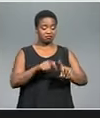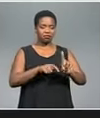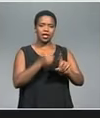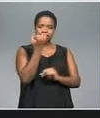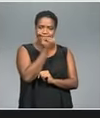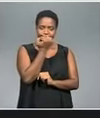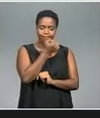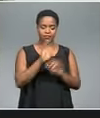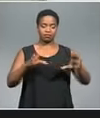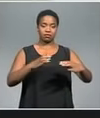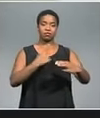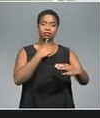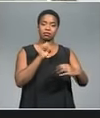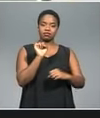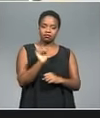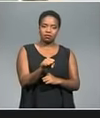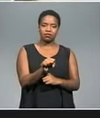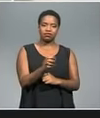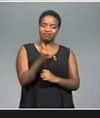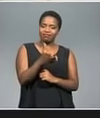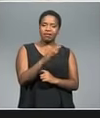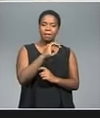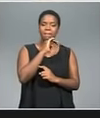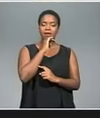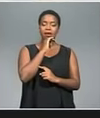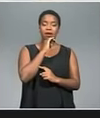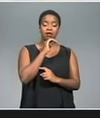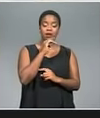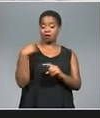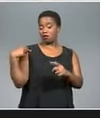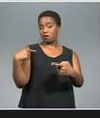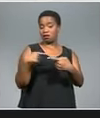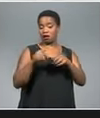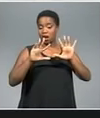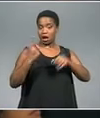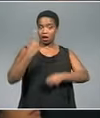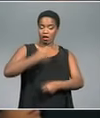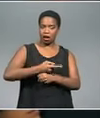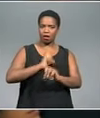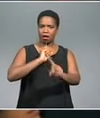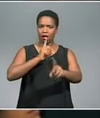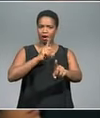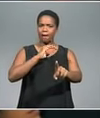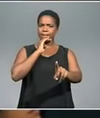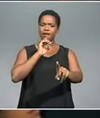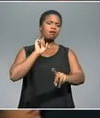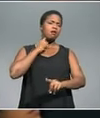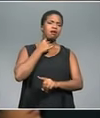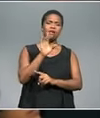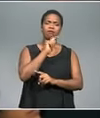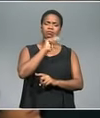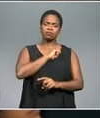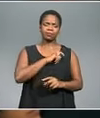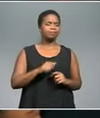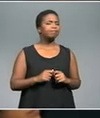to the commission and insists this doesn't make his evidence less true. What I've heard you